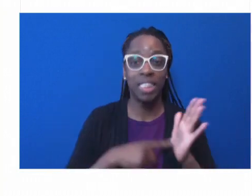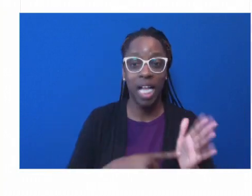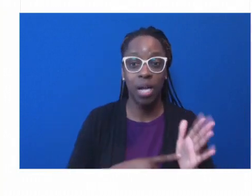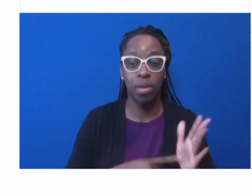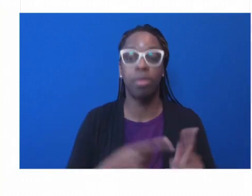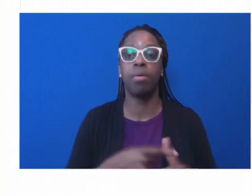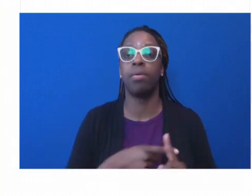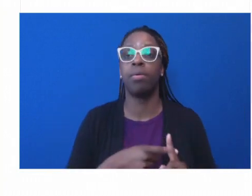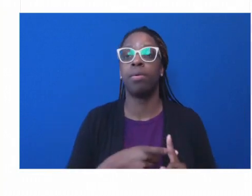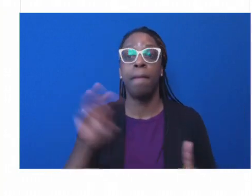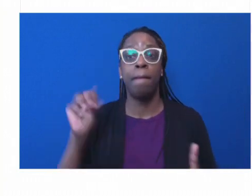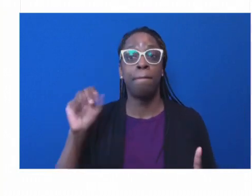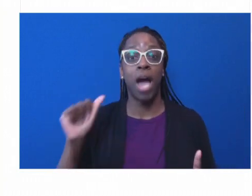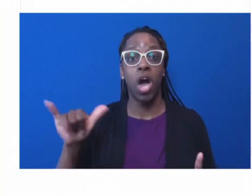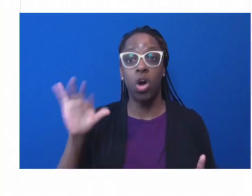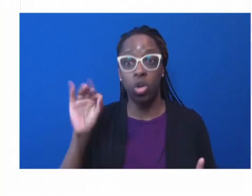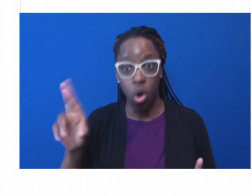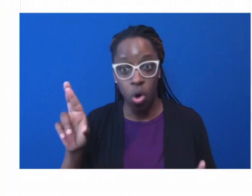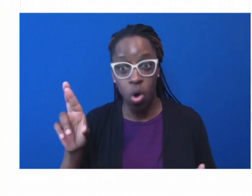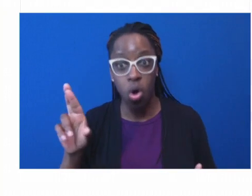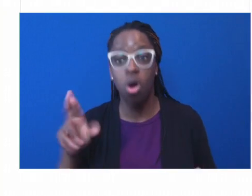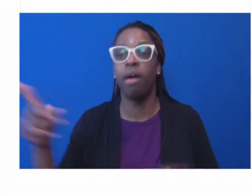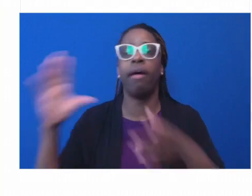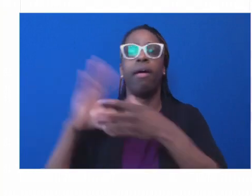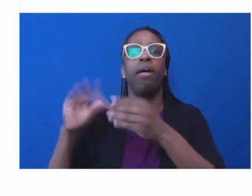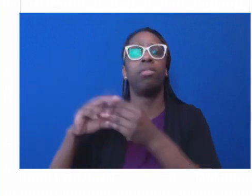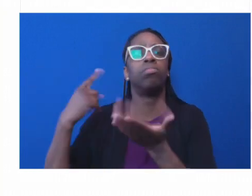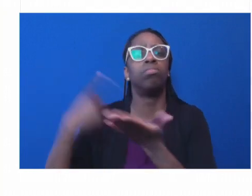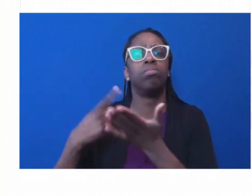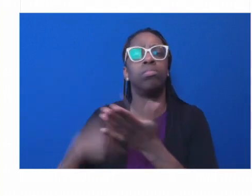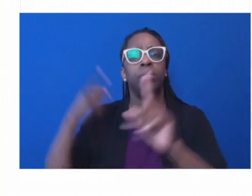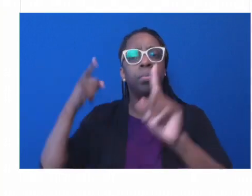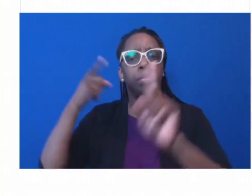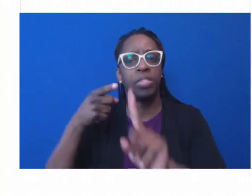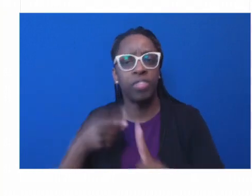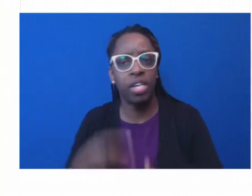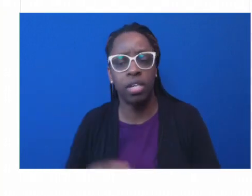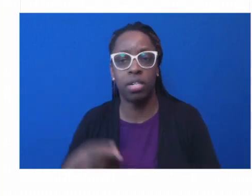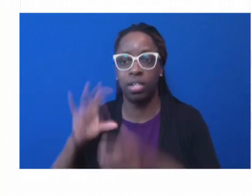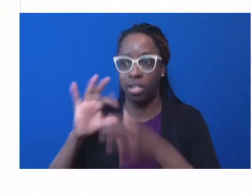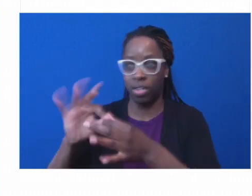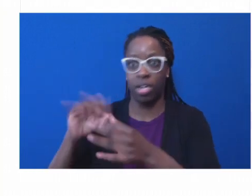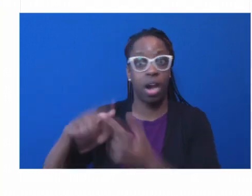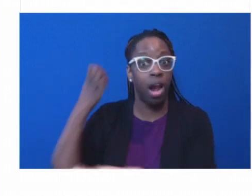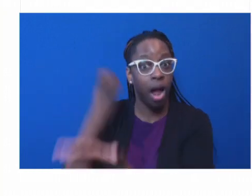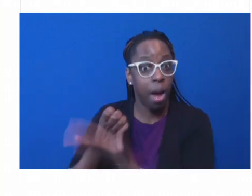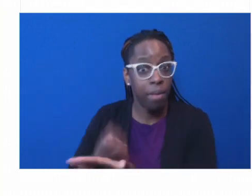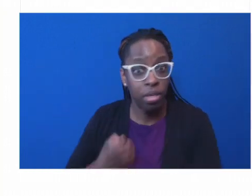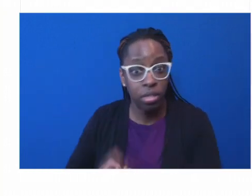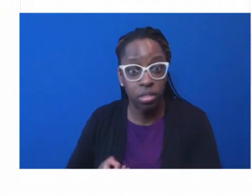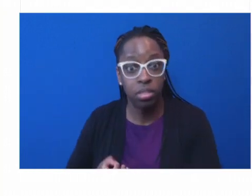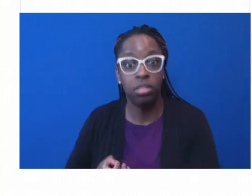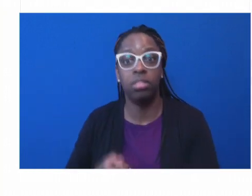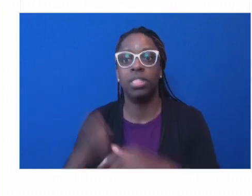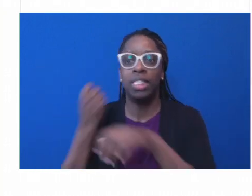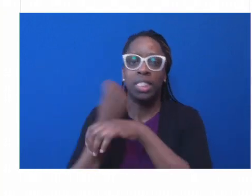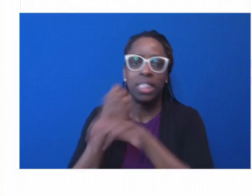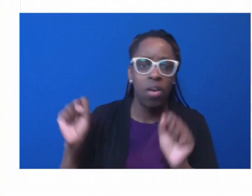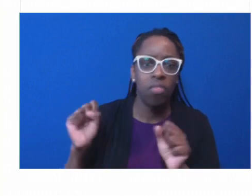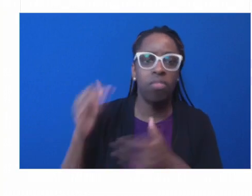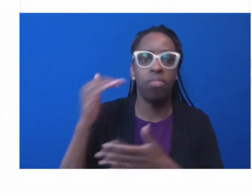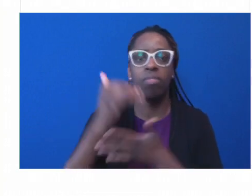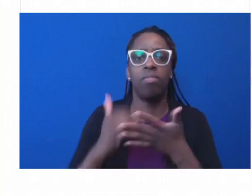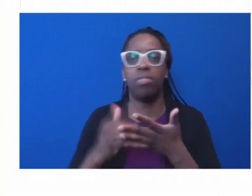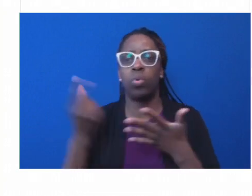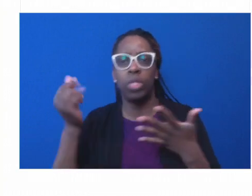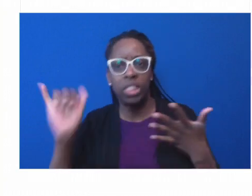How much is that the part of the state of the city speech or the state of the community speech every year? And then to what extent are we cross-training across